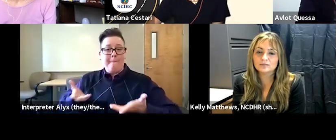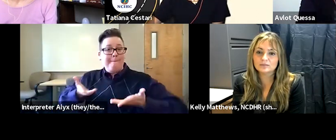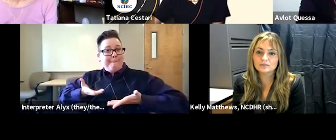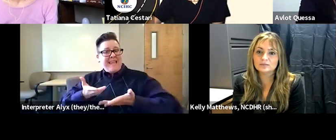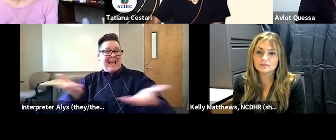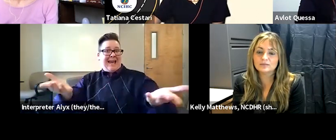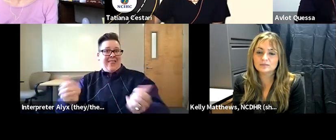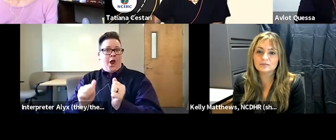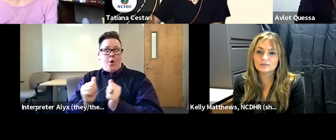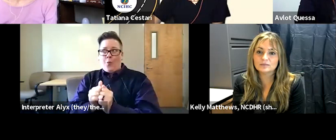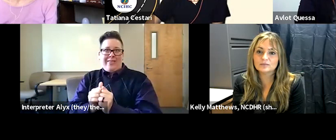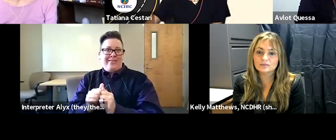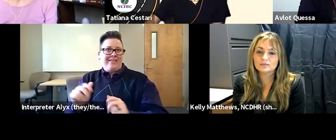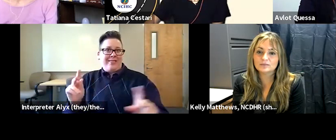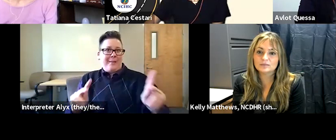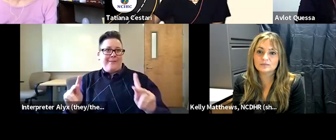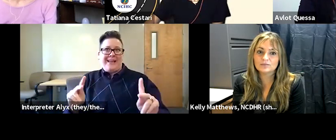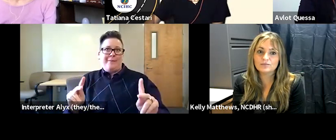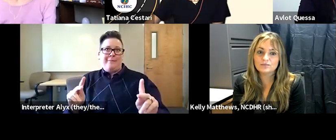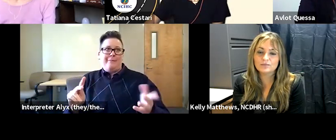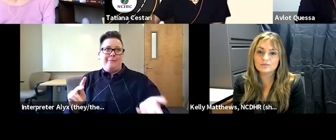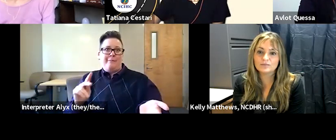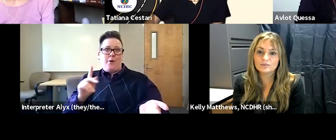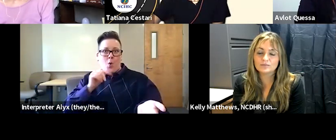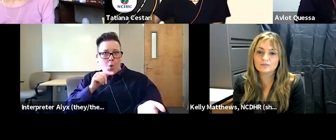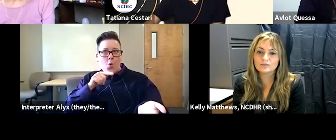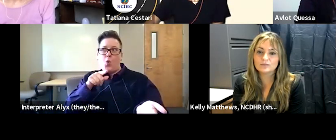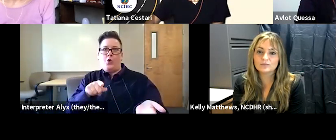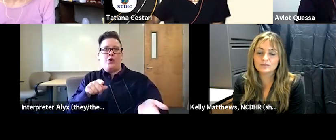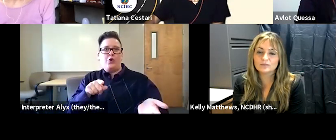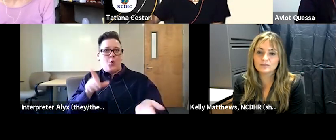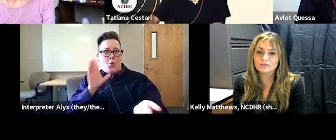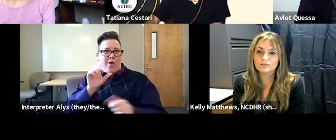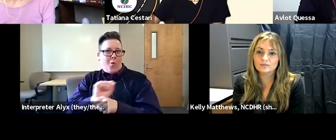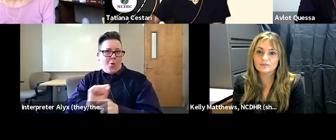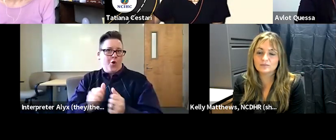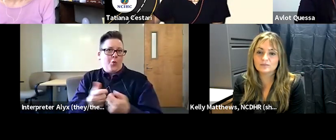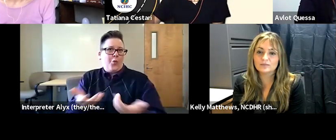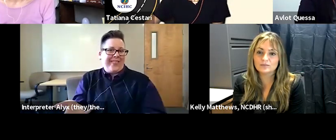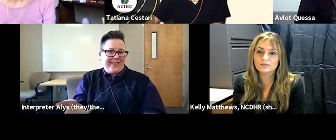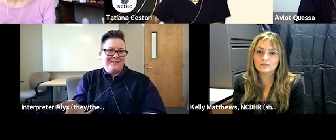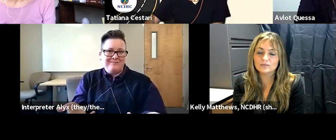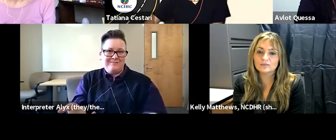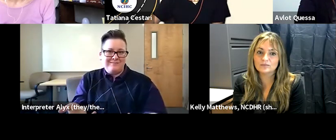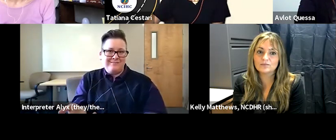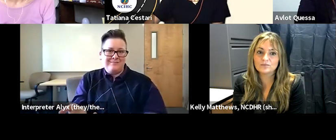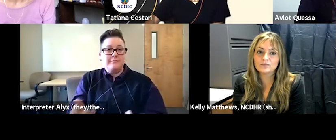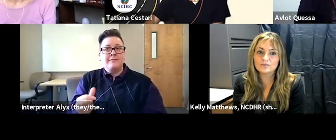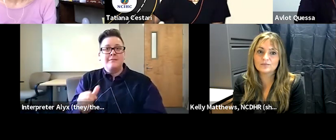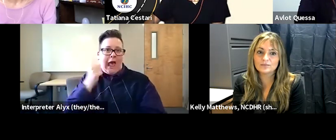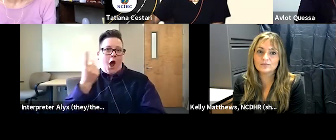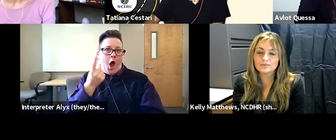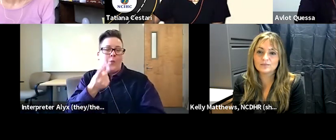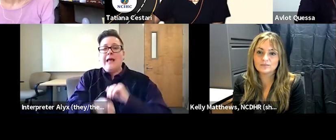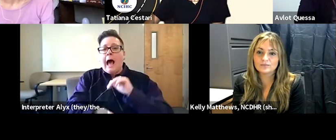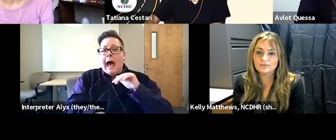with the people that uh you're intending to work with you know not always hiding in the